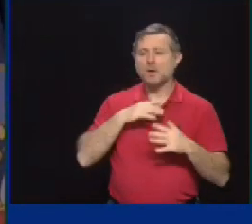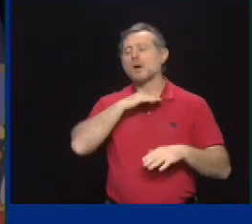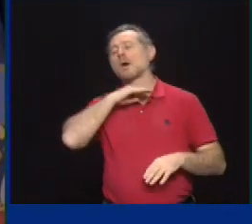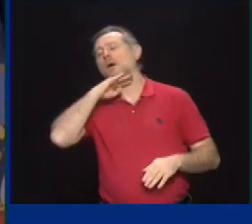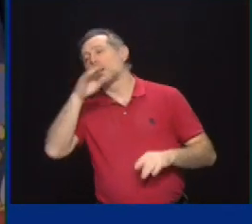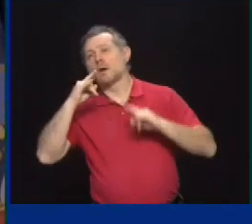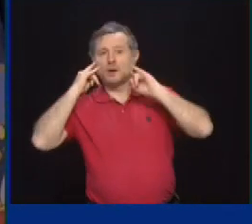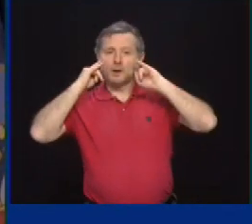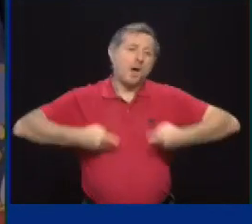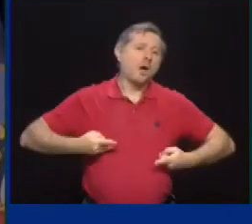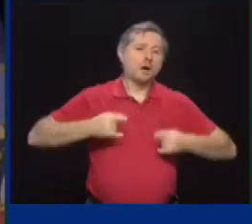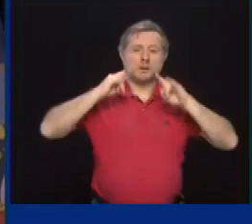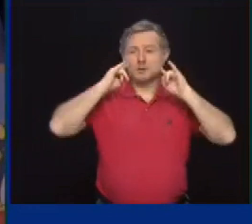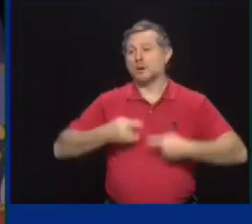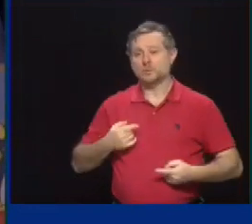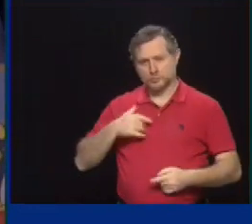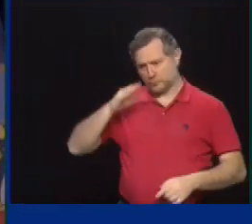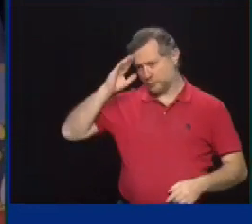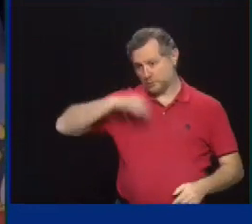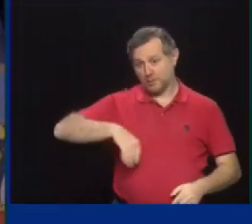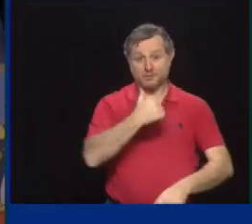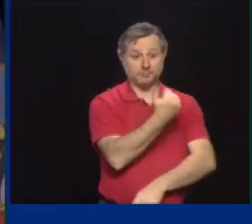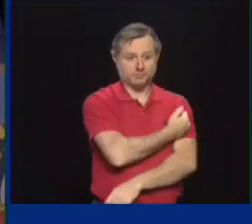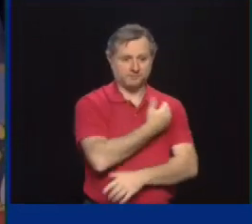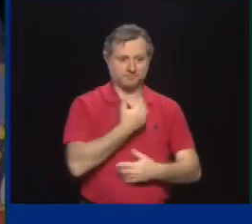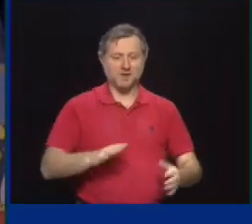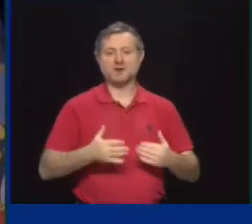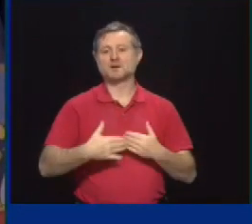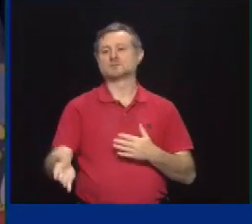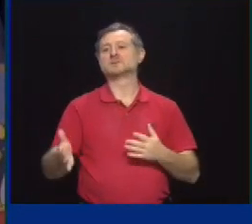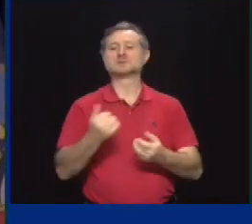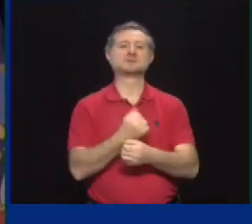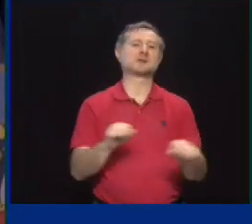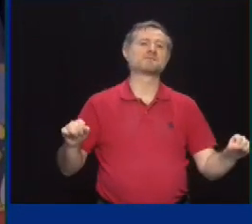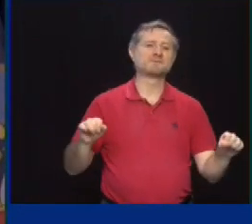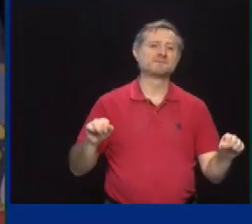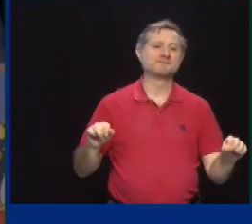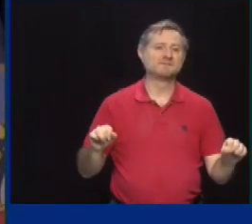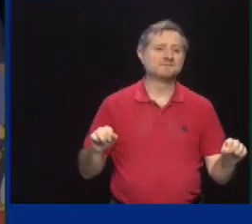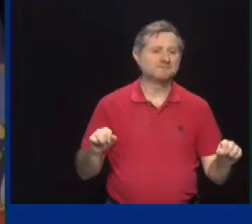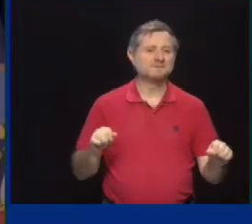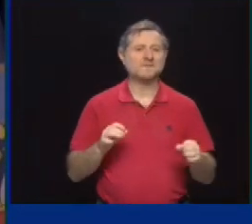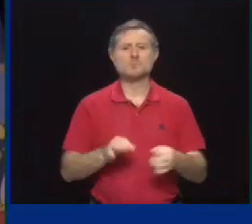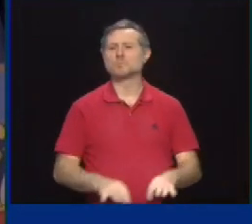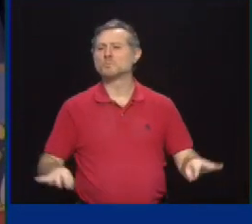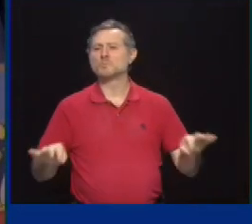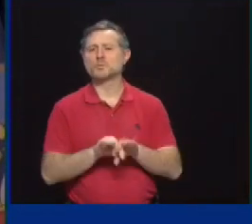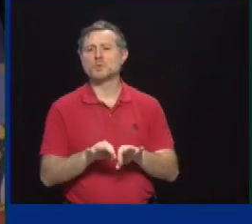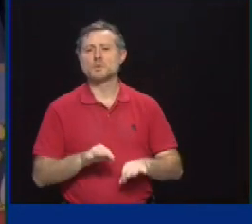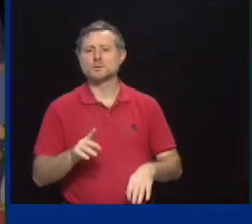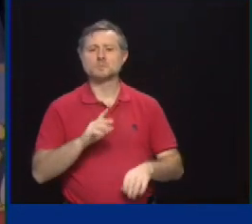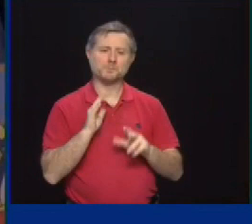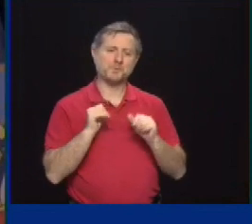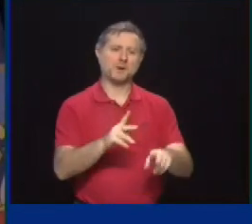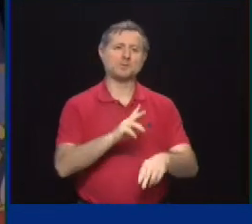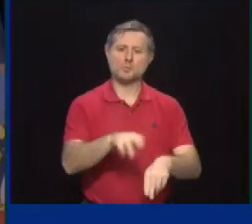inoculated, once they get this vaccine, they will be safe. And that's so important for all of us, as you say, to get back to normal. So thank you, doctor.